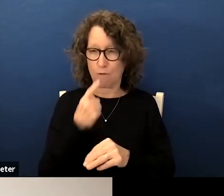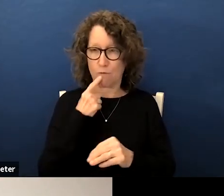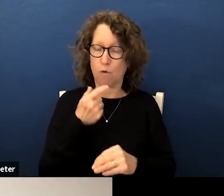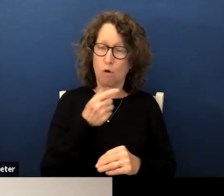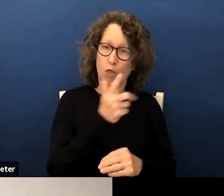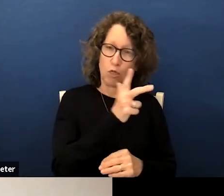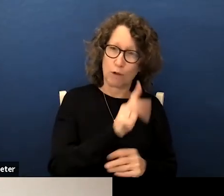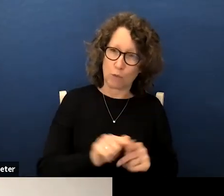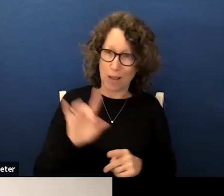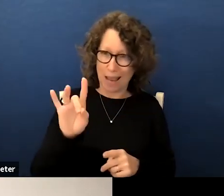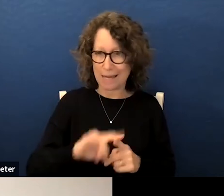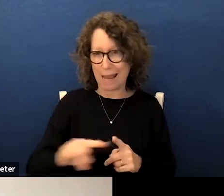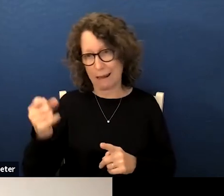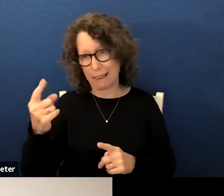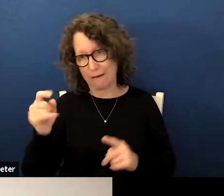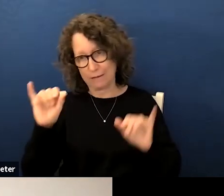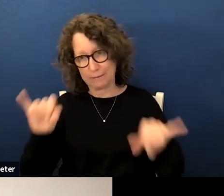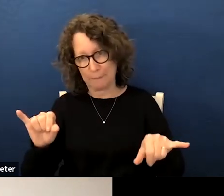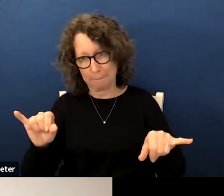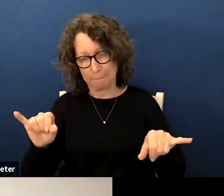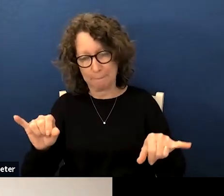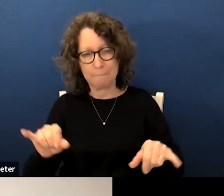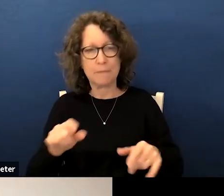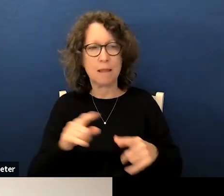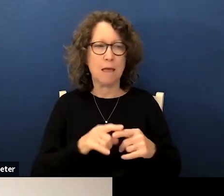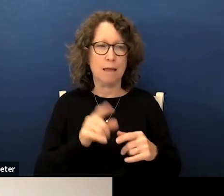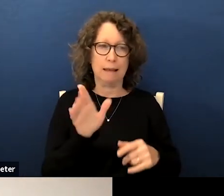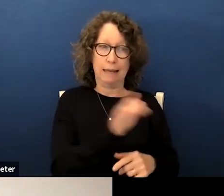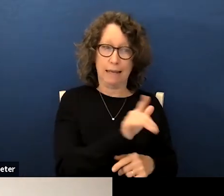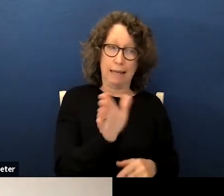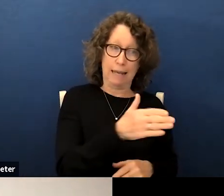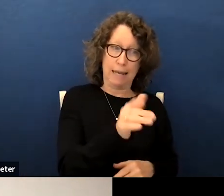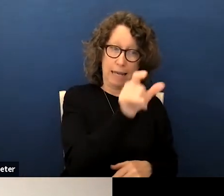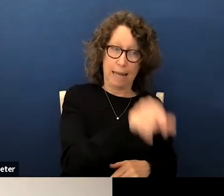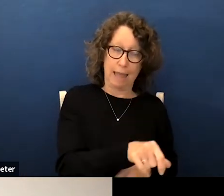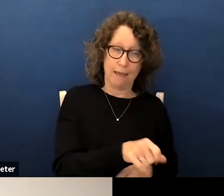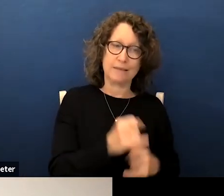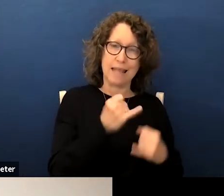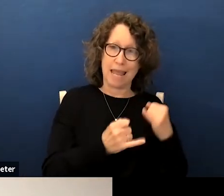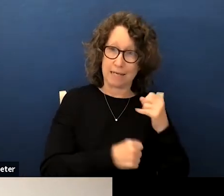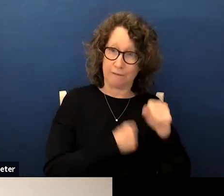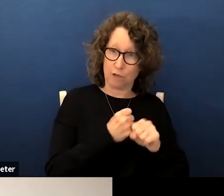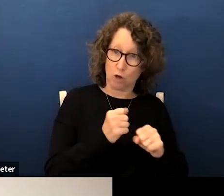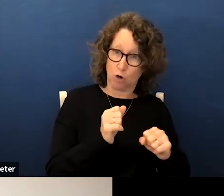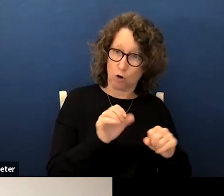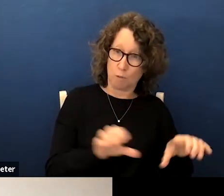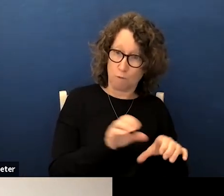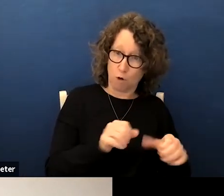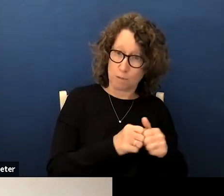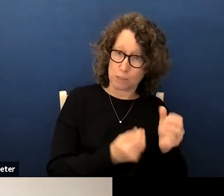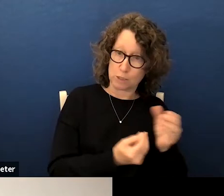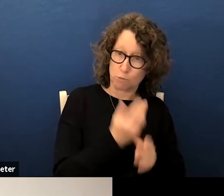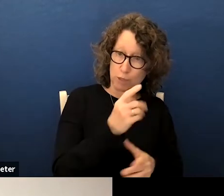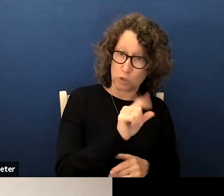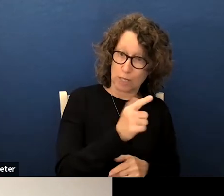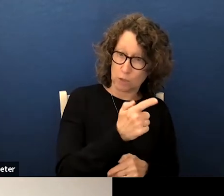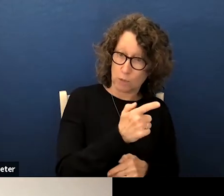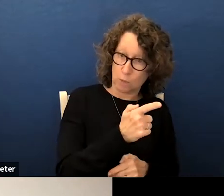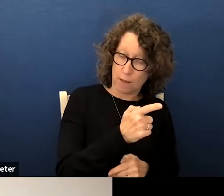3 through 8 and 11 for the bars on the left we see data describing end-of-year performance from spring 2021